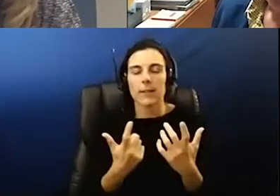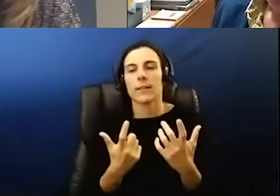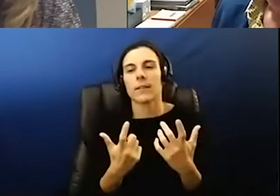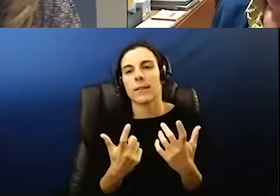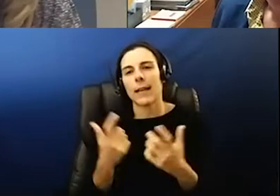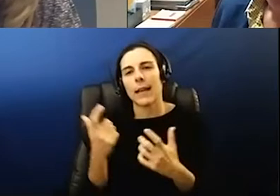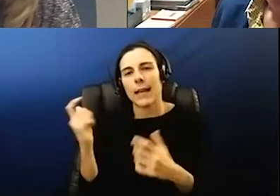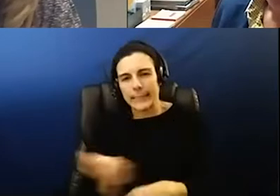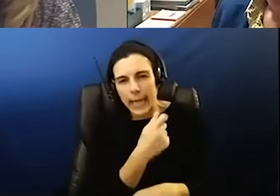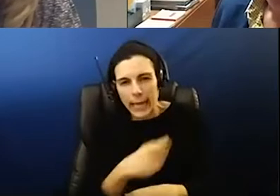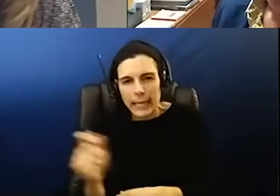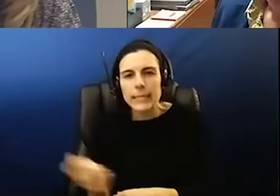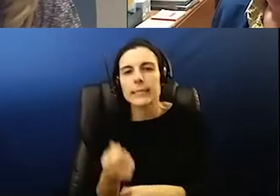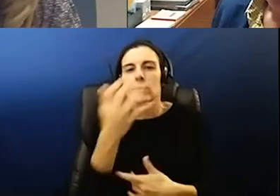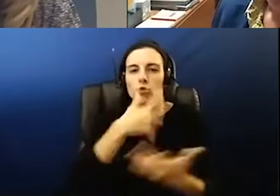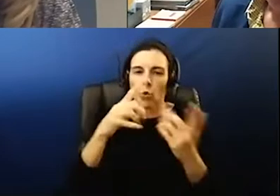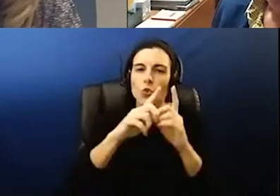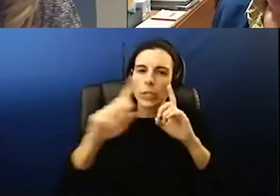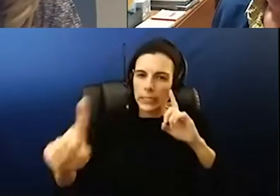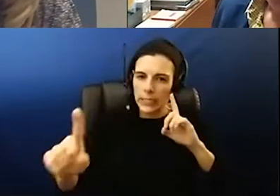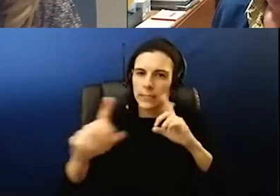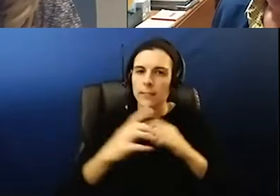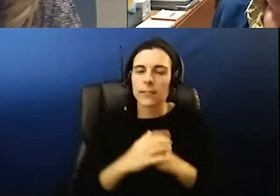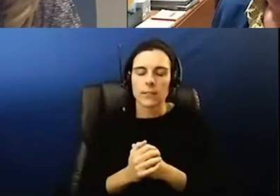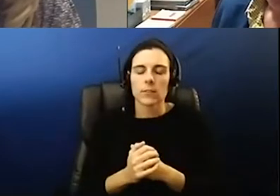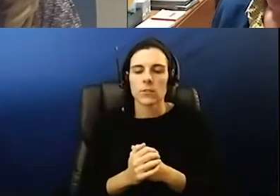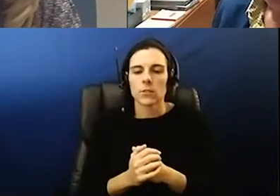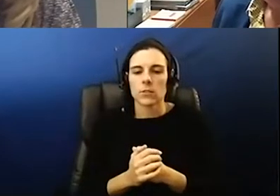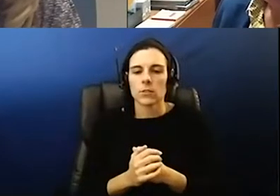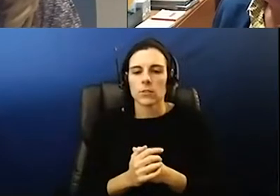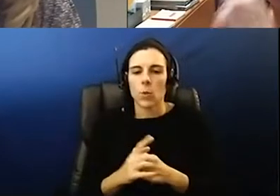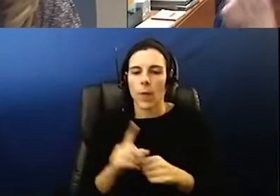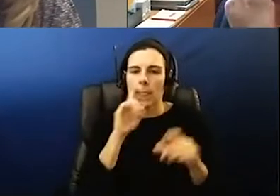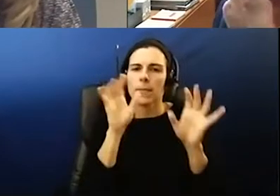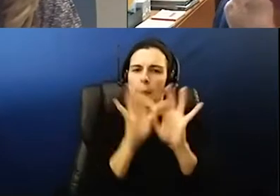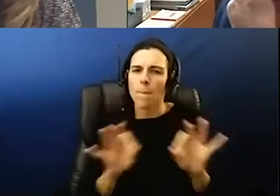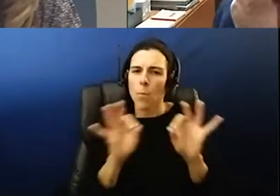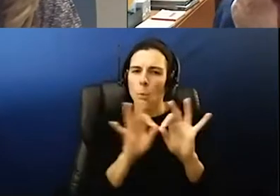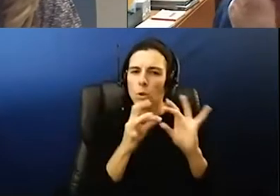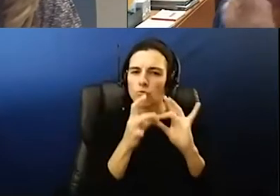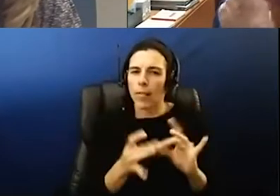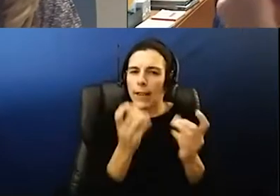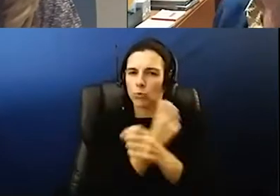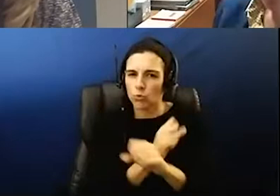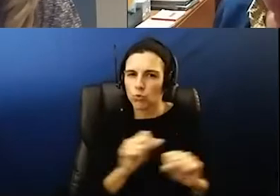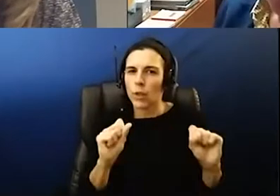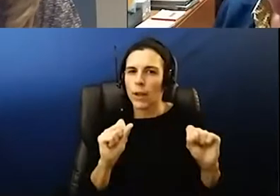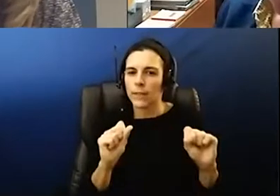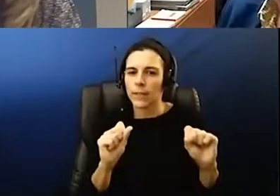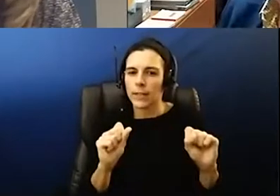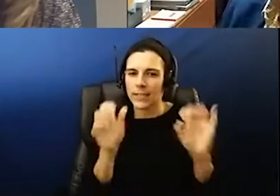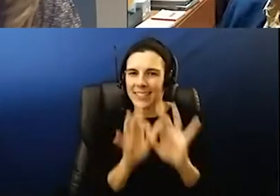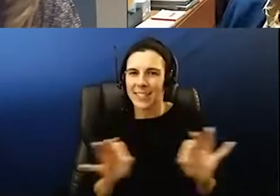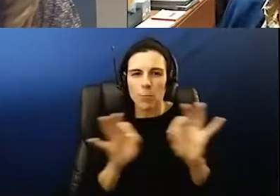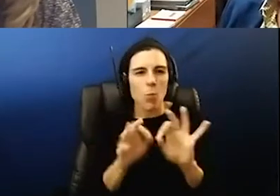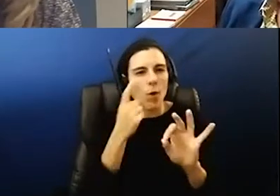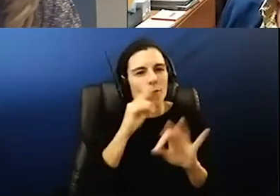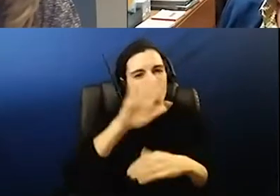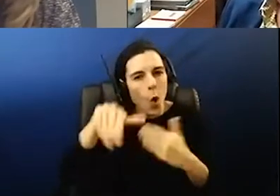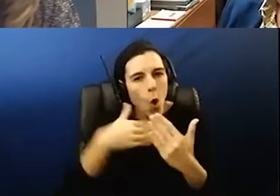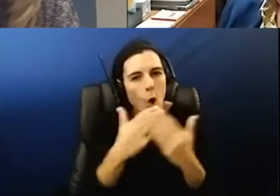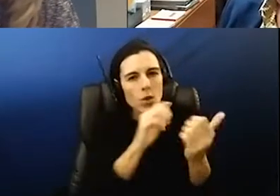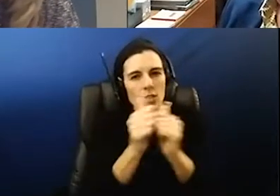tennis and things like that so i think our urgency about safety is there for all sports and i think we're learning from each other